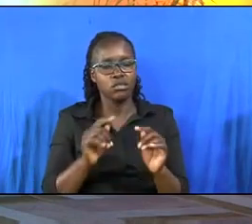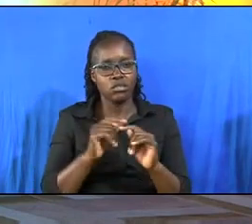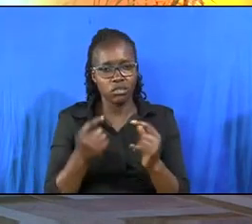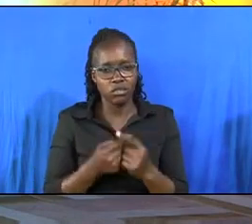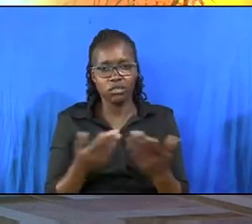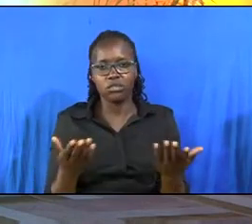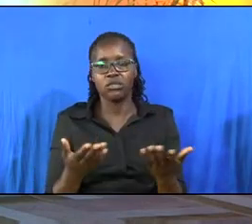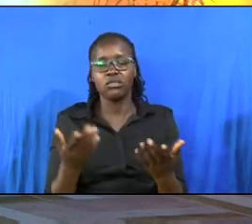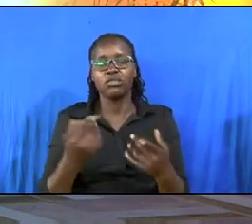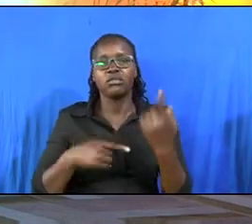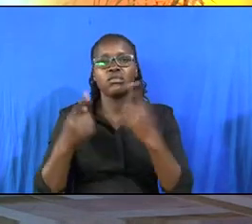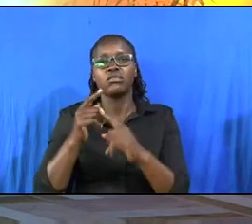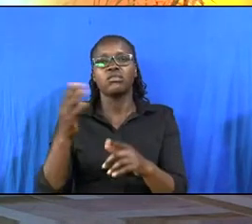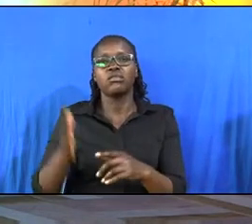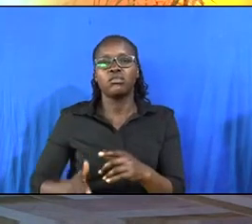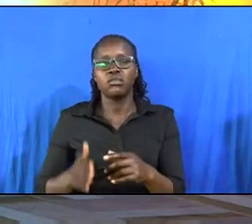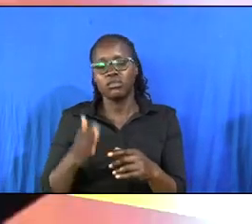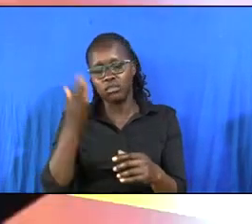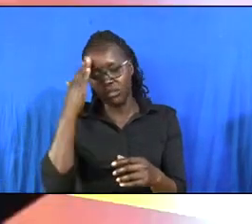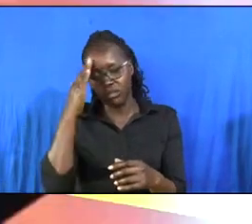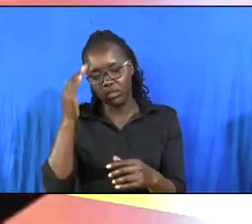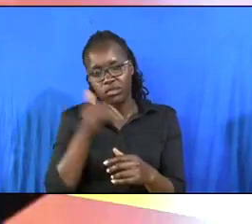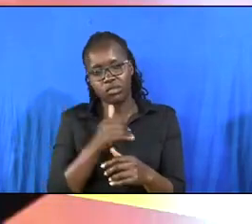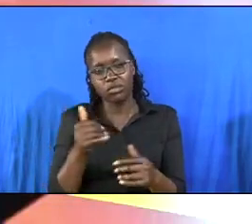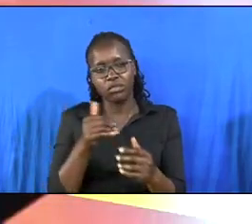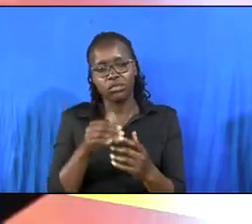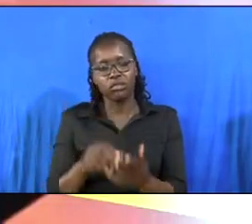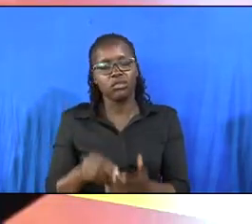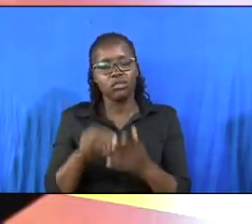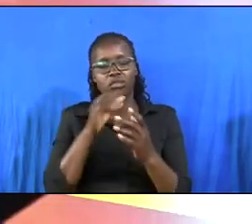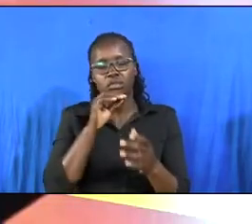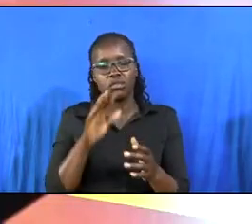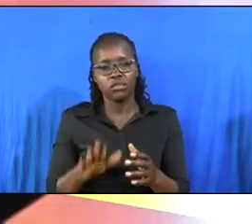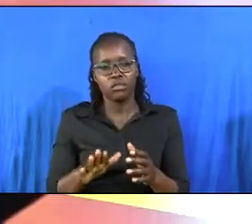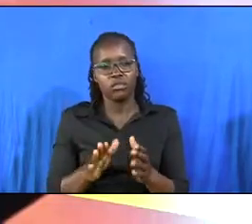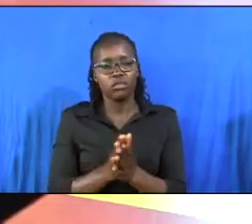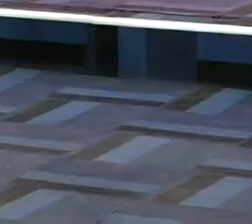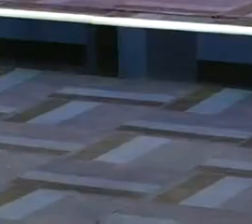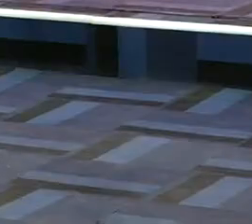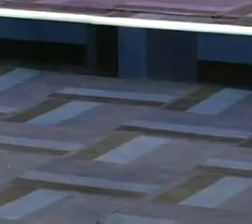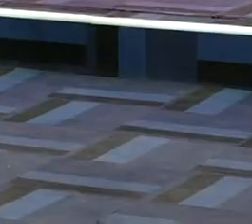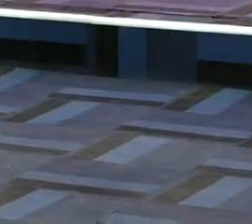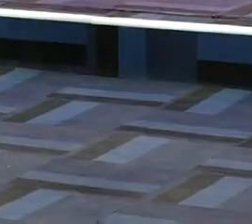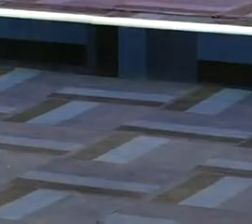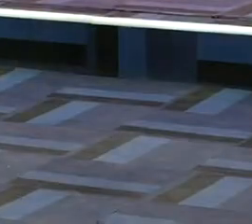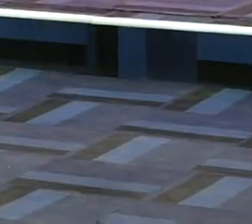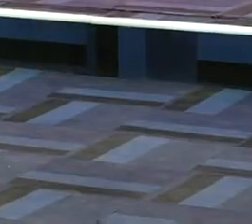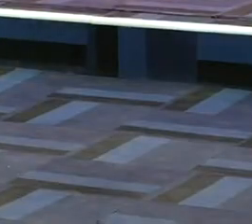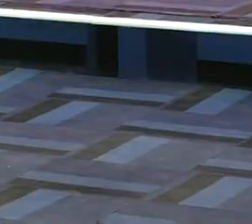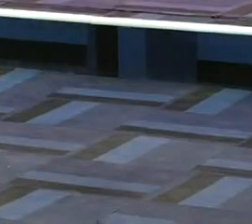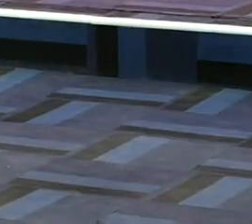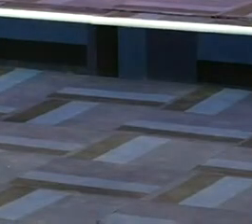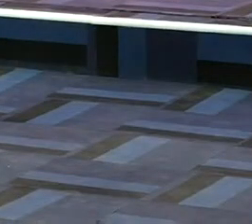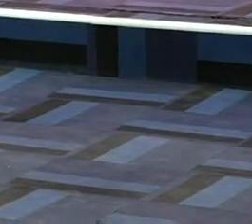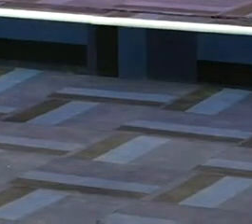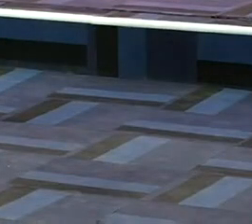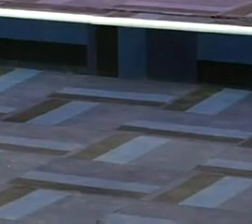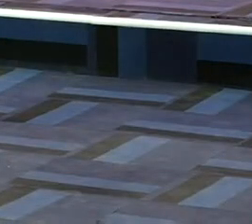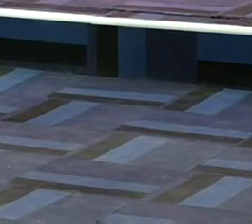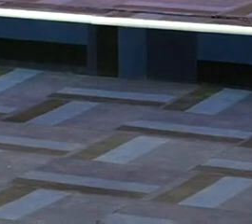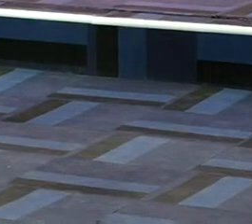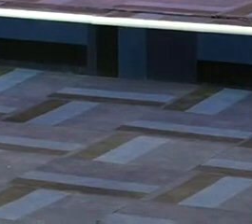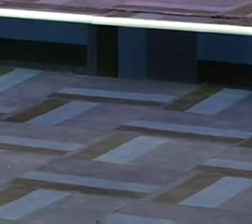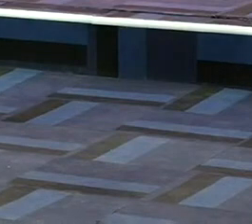you are on the winning side. I normally give an illustration with some of these teams, some of you here might be